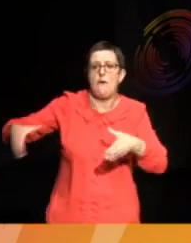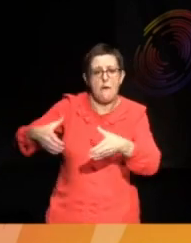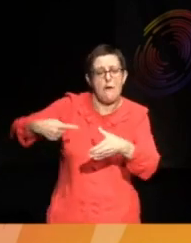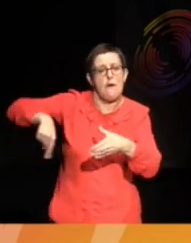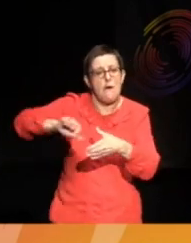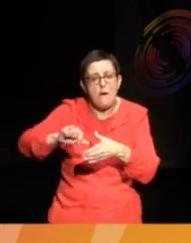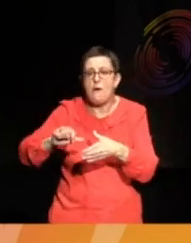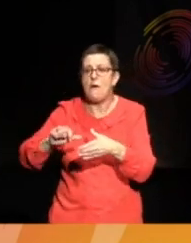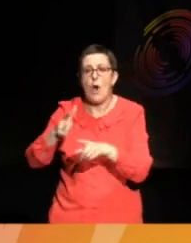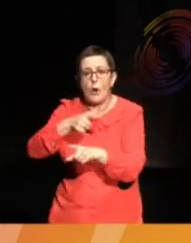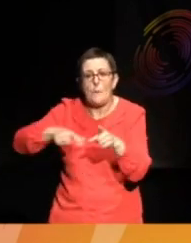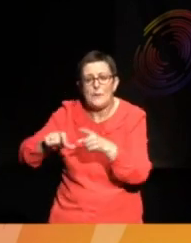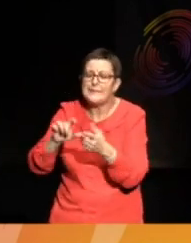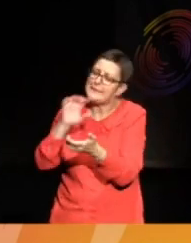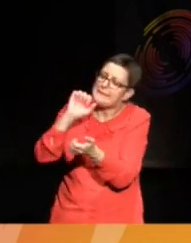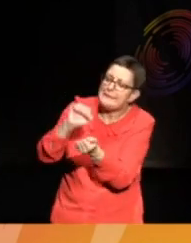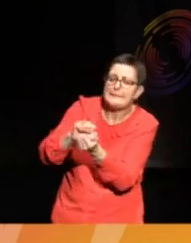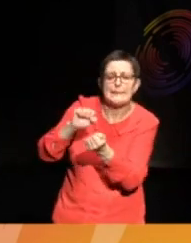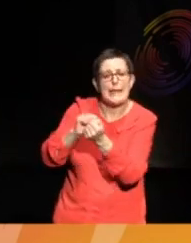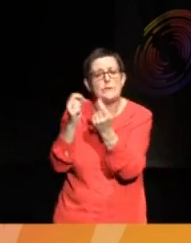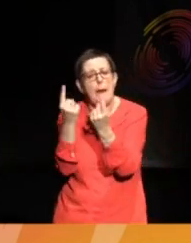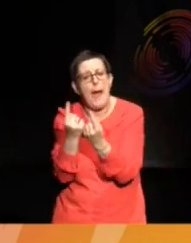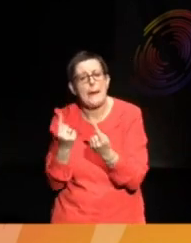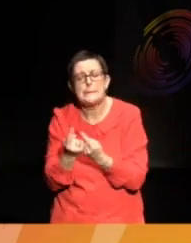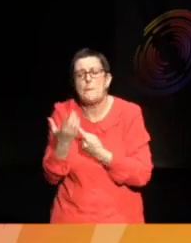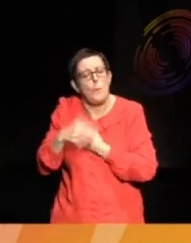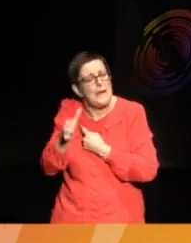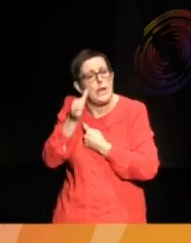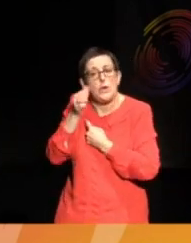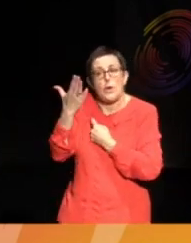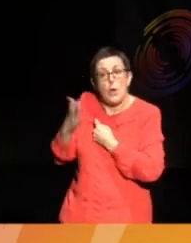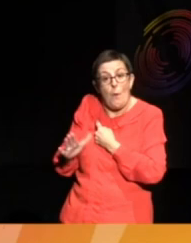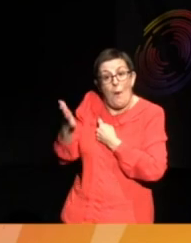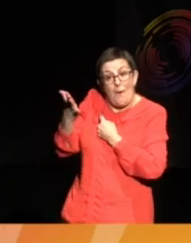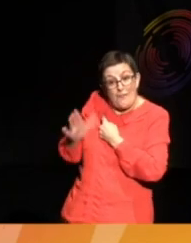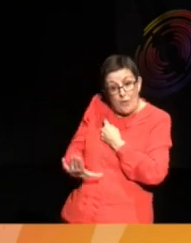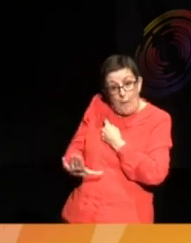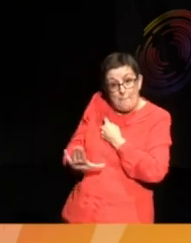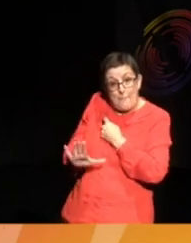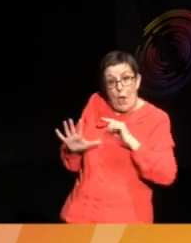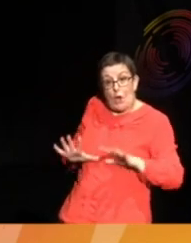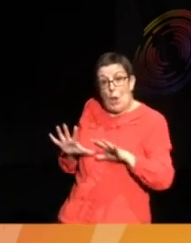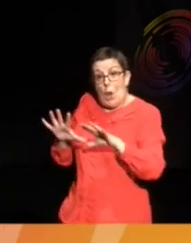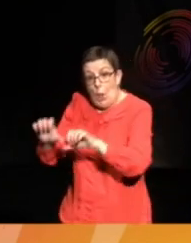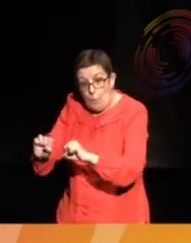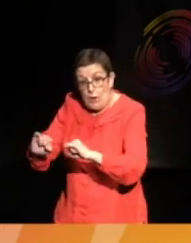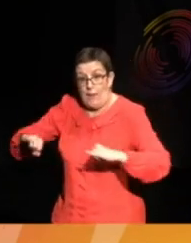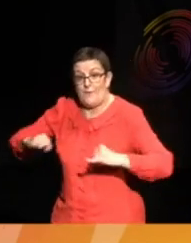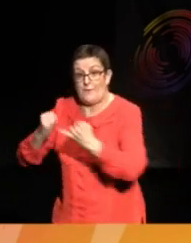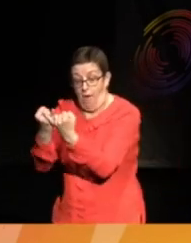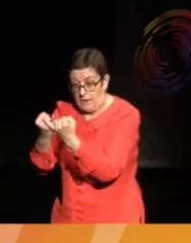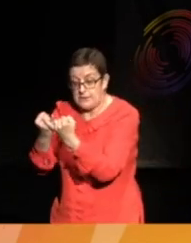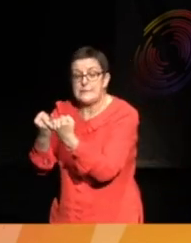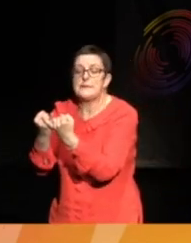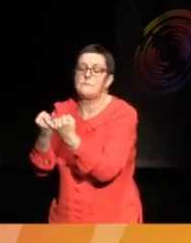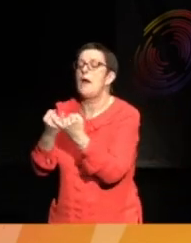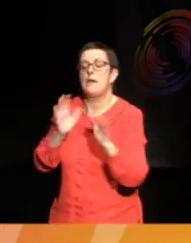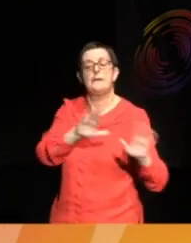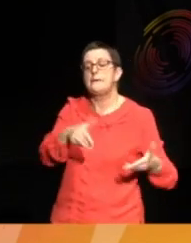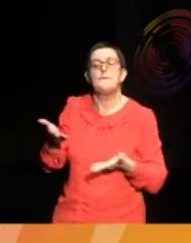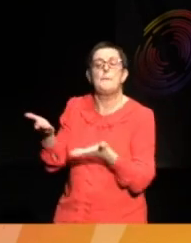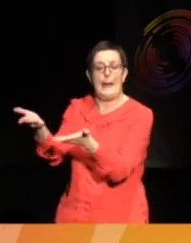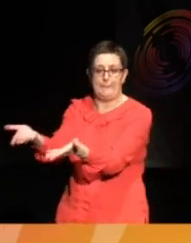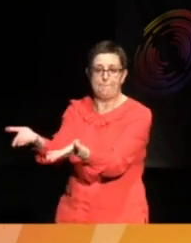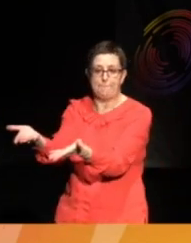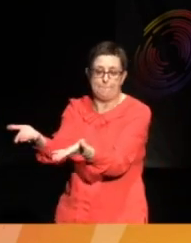ceremonial items that we absolutely know came to our museum as a result of colonial violence. And the thing